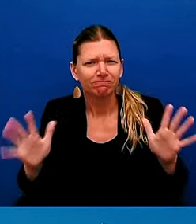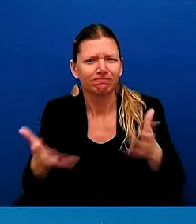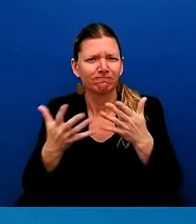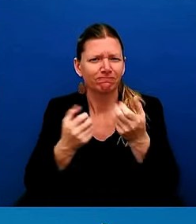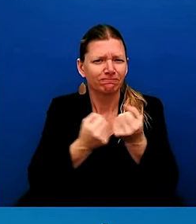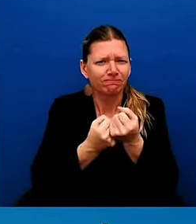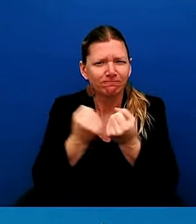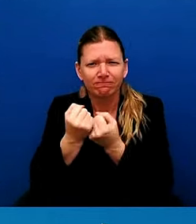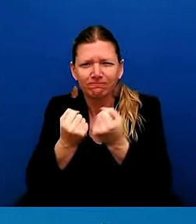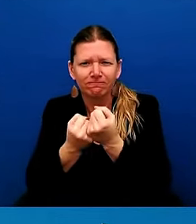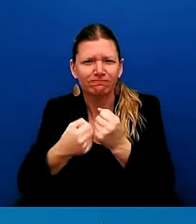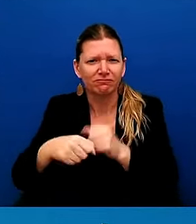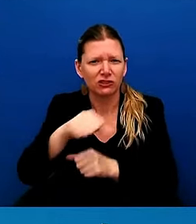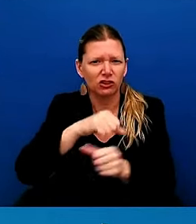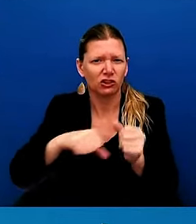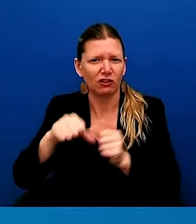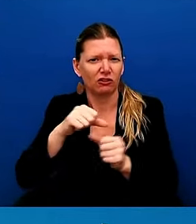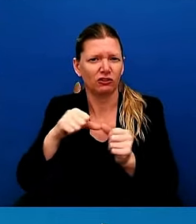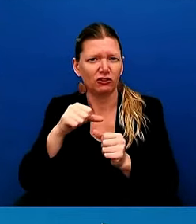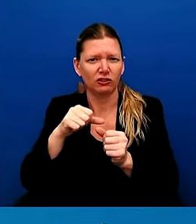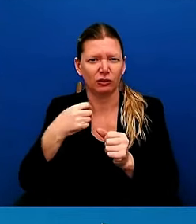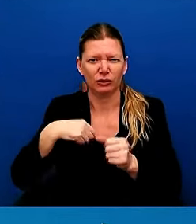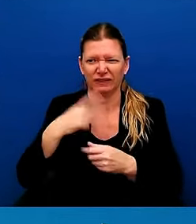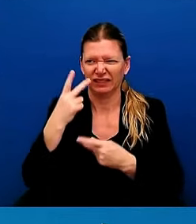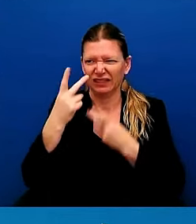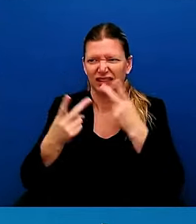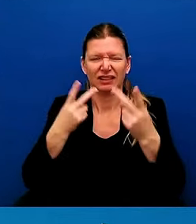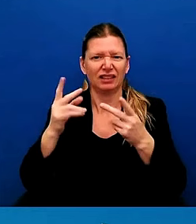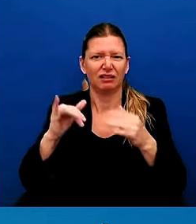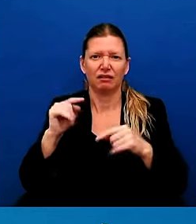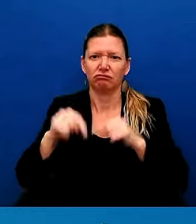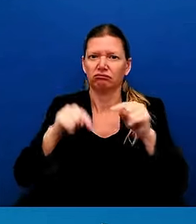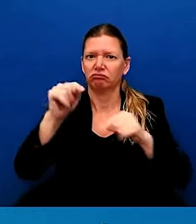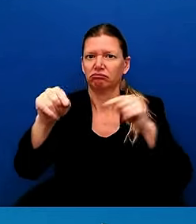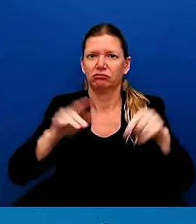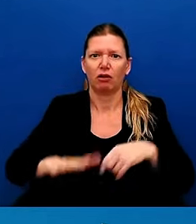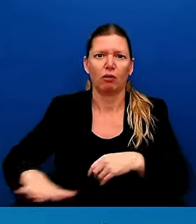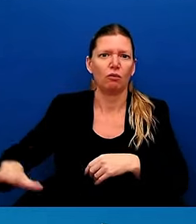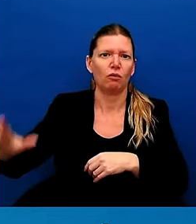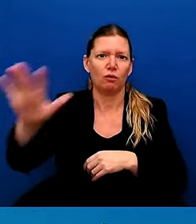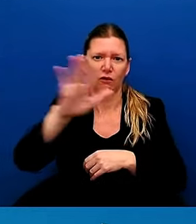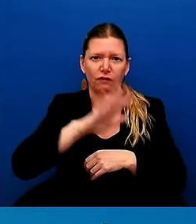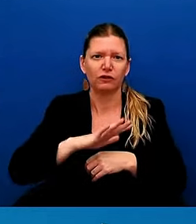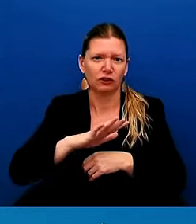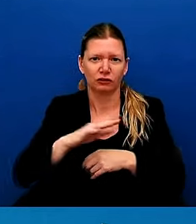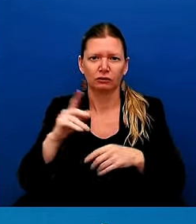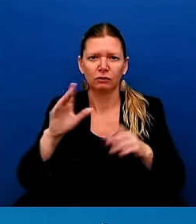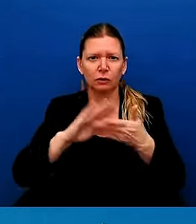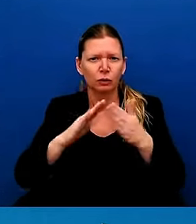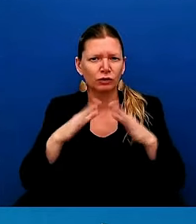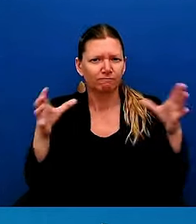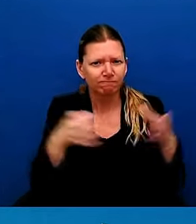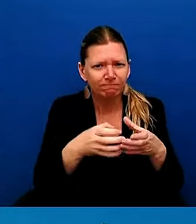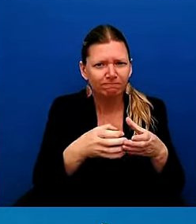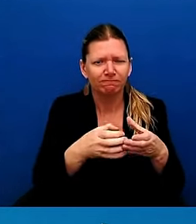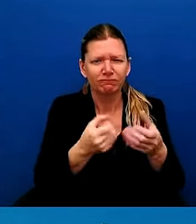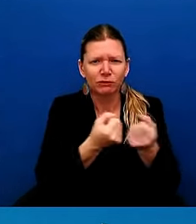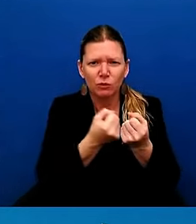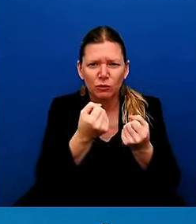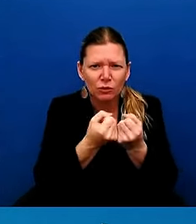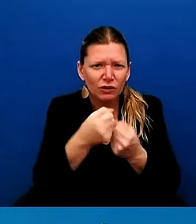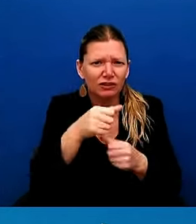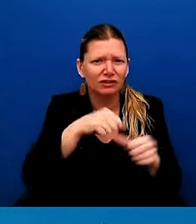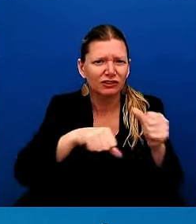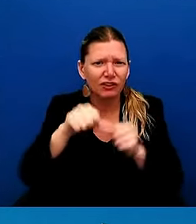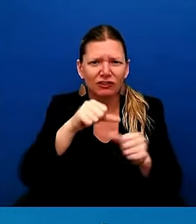where communities are coming together, where people are helping perfect strangers, where they are providing food,